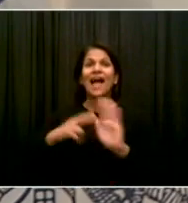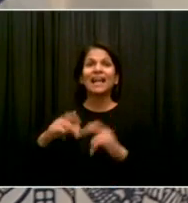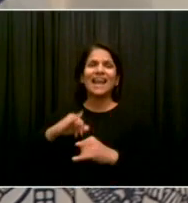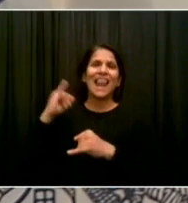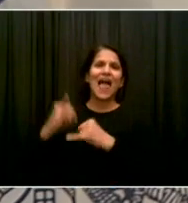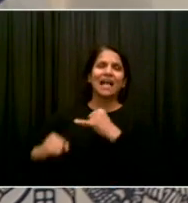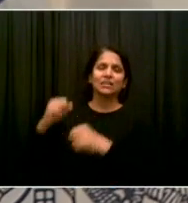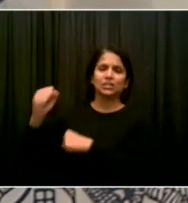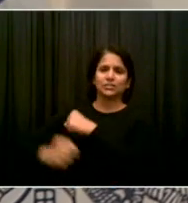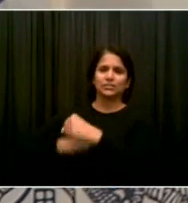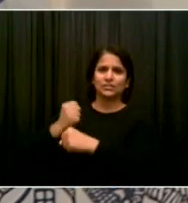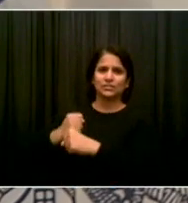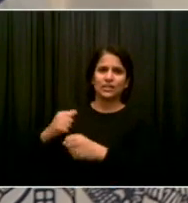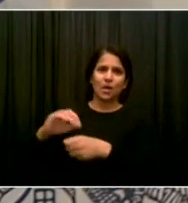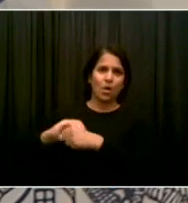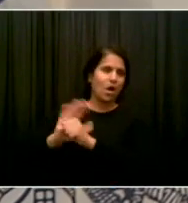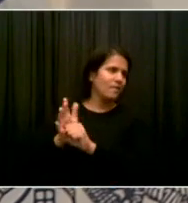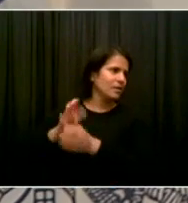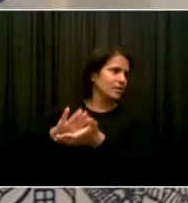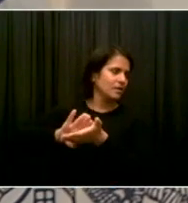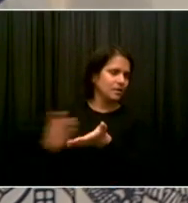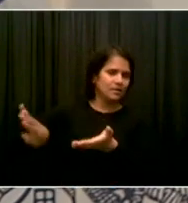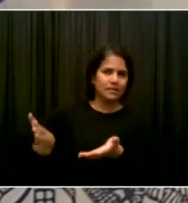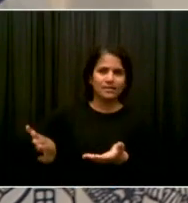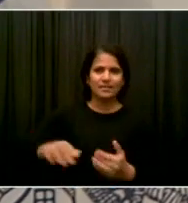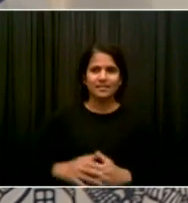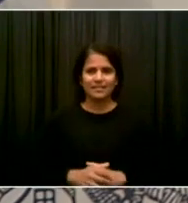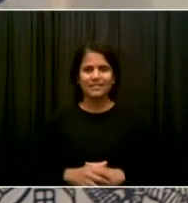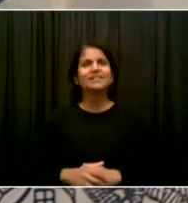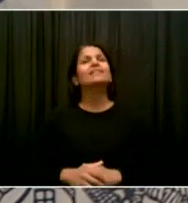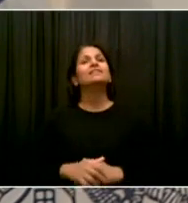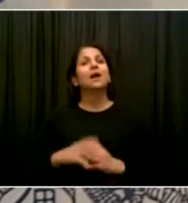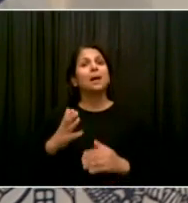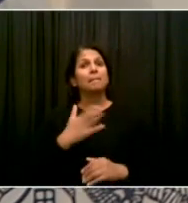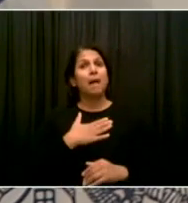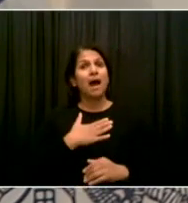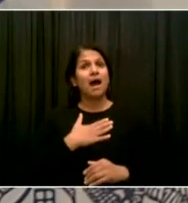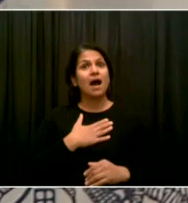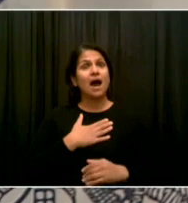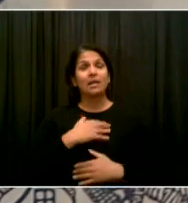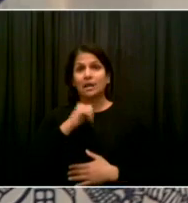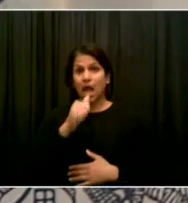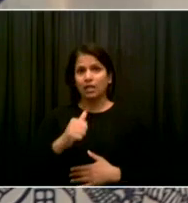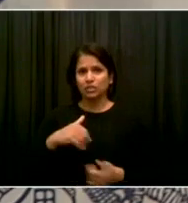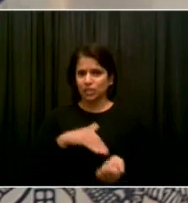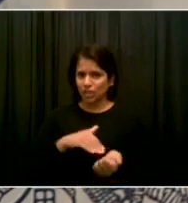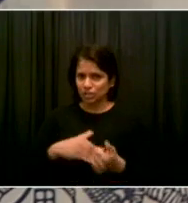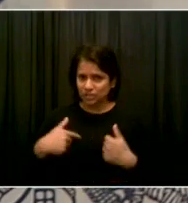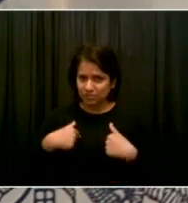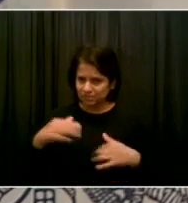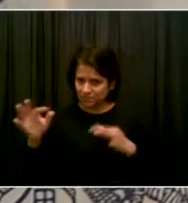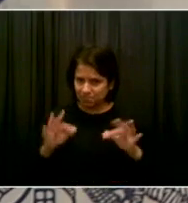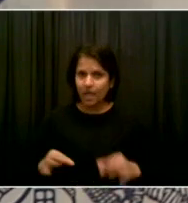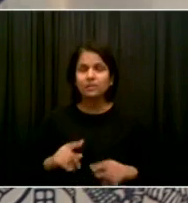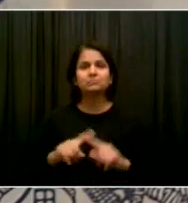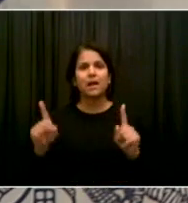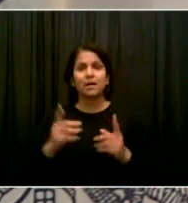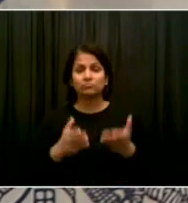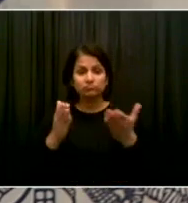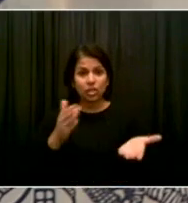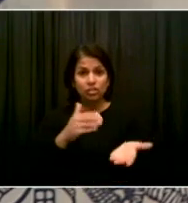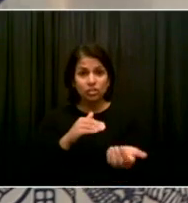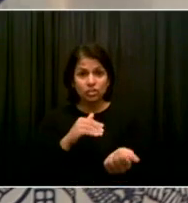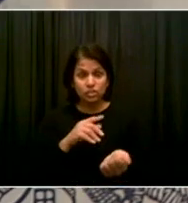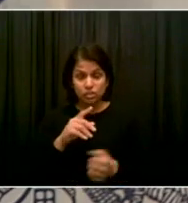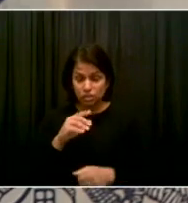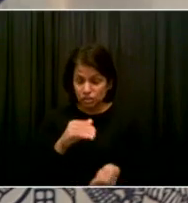across the board. So that's my layman's analysis. Now, Dr. Katz, followed by Dr. Chokson. Well,